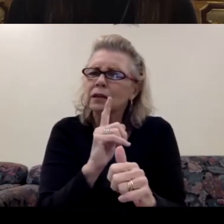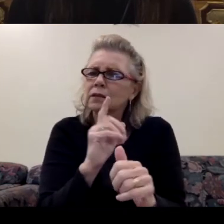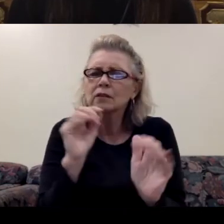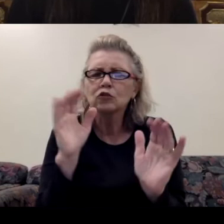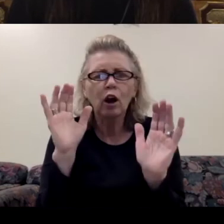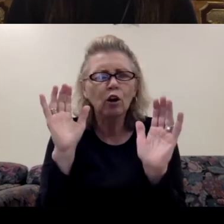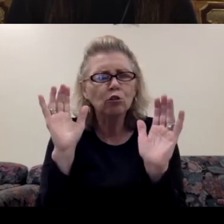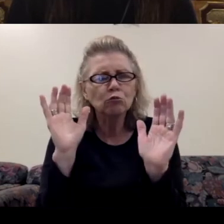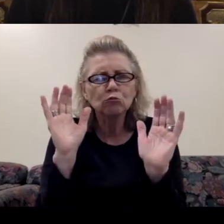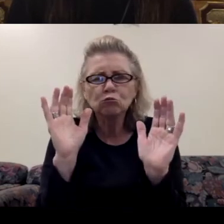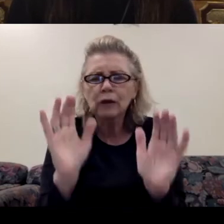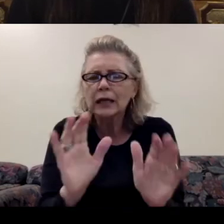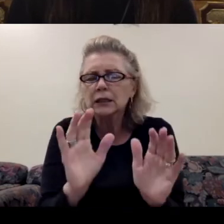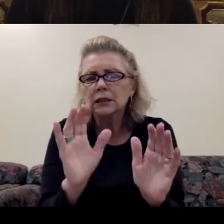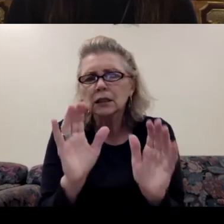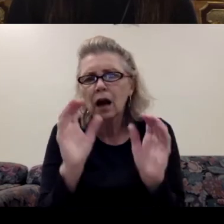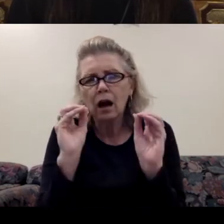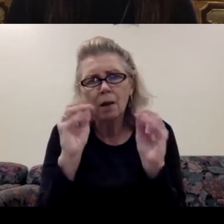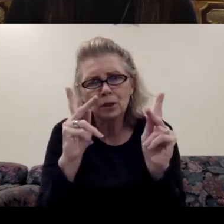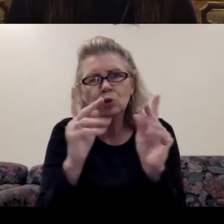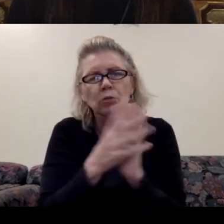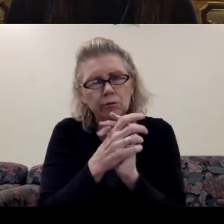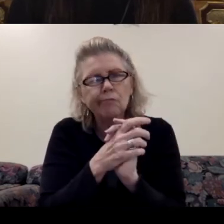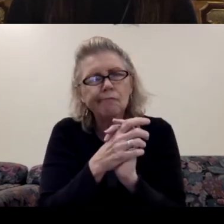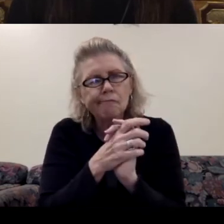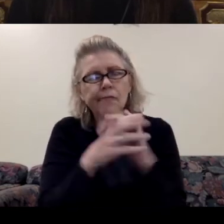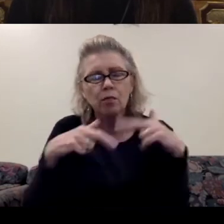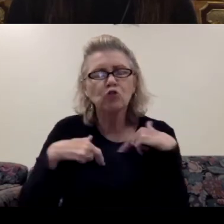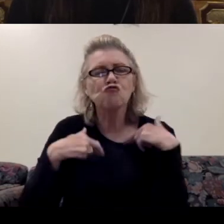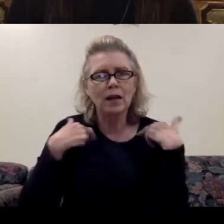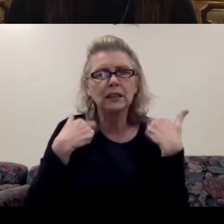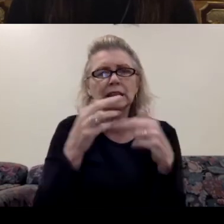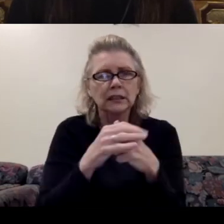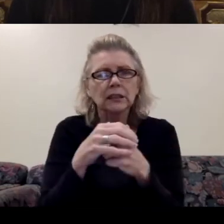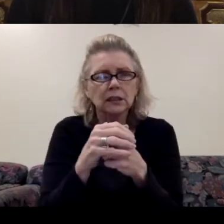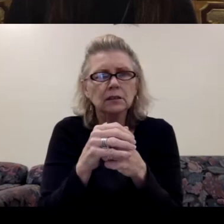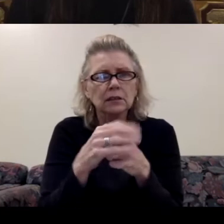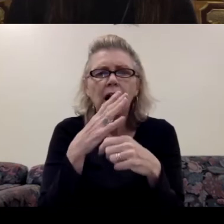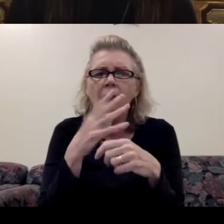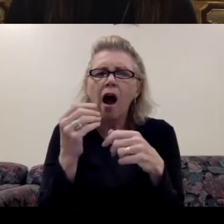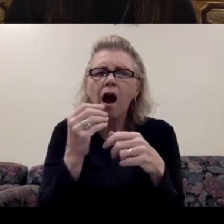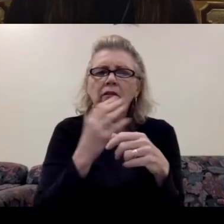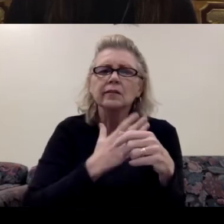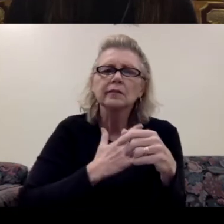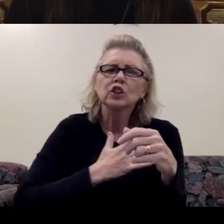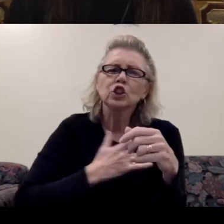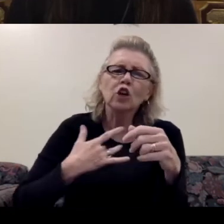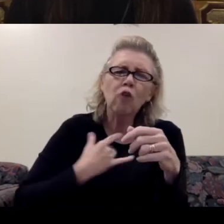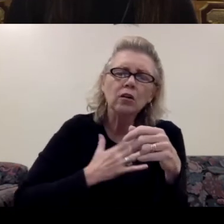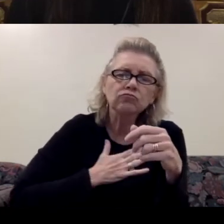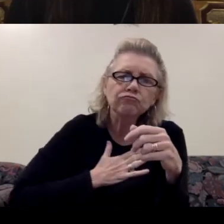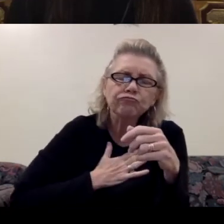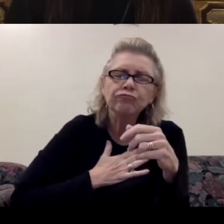opportunity, this residence and the and the generosity from